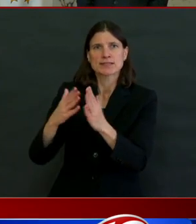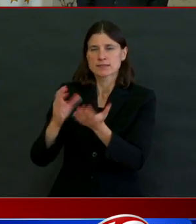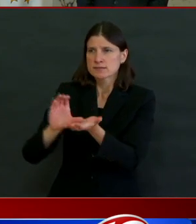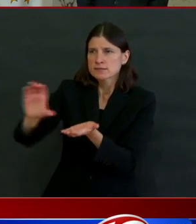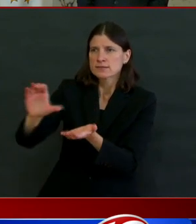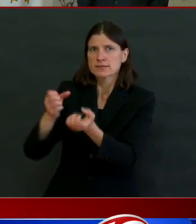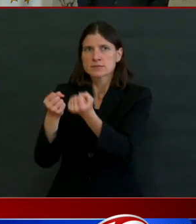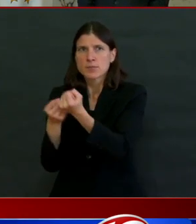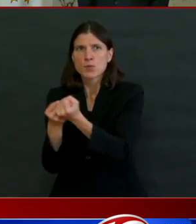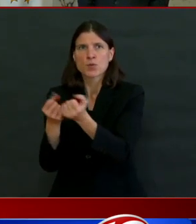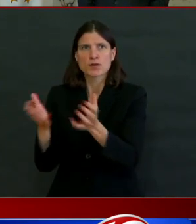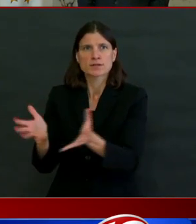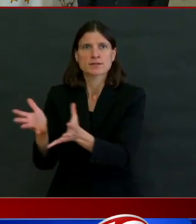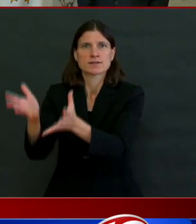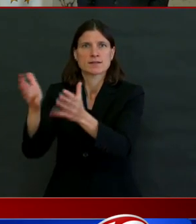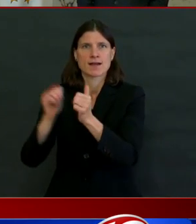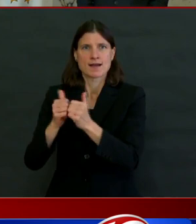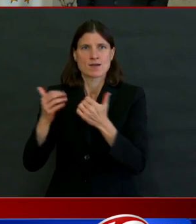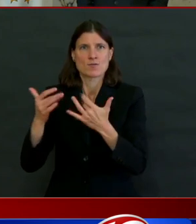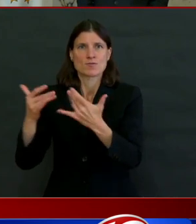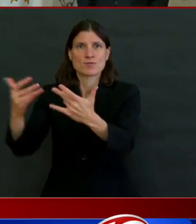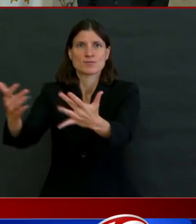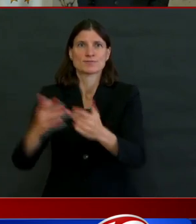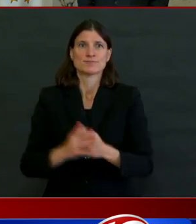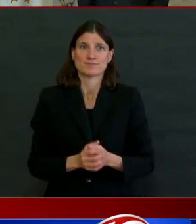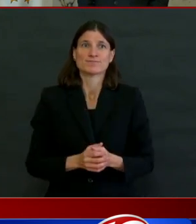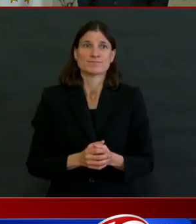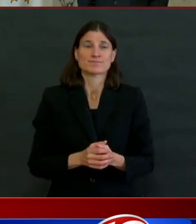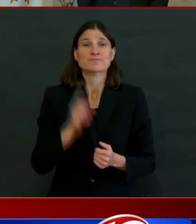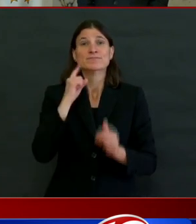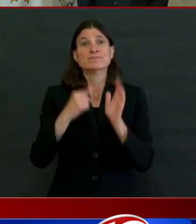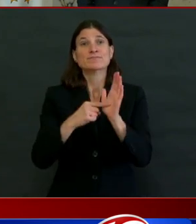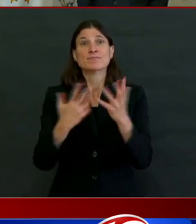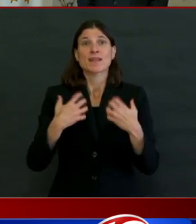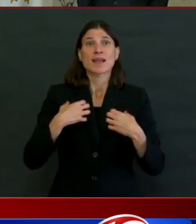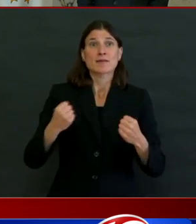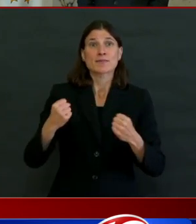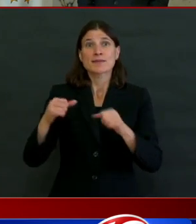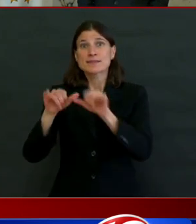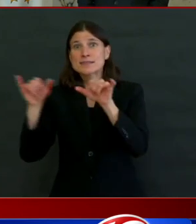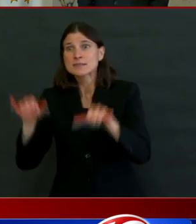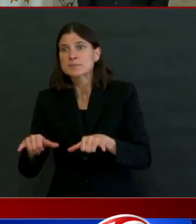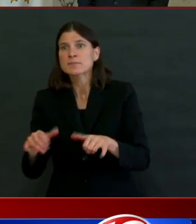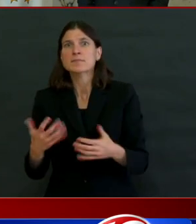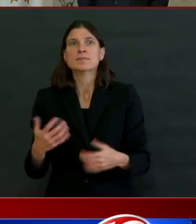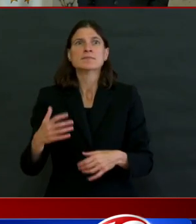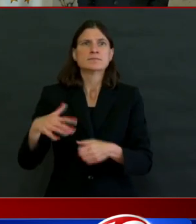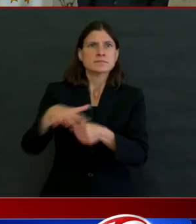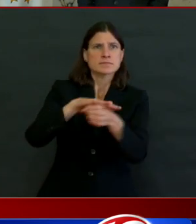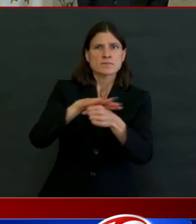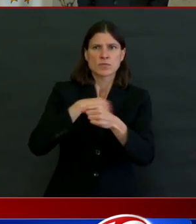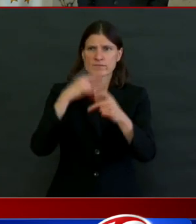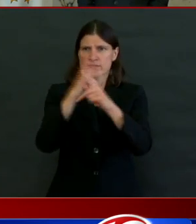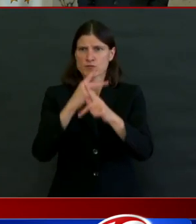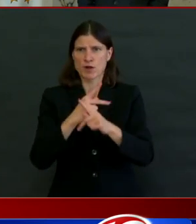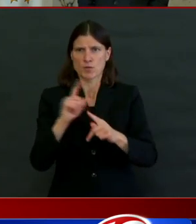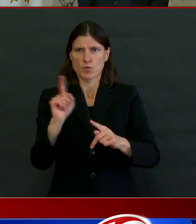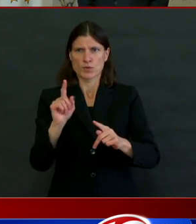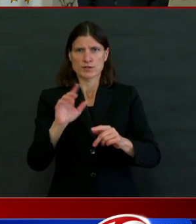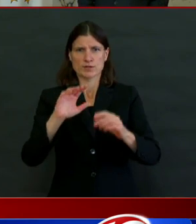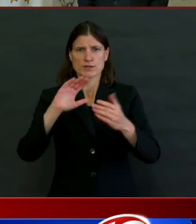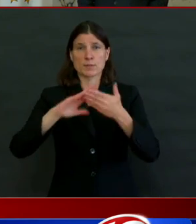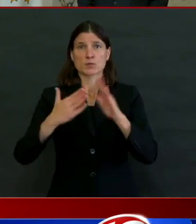the community-based organizations organizations that work hard every day to advocate for Latinos and many of